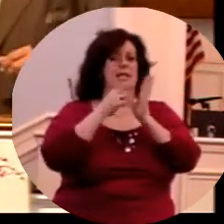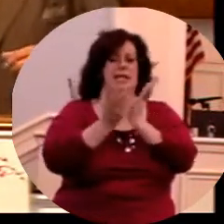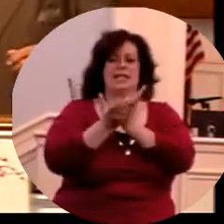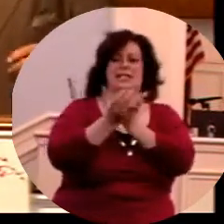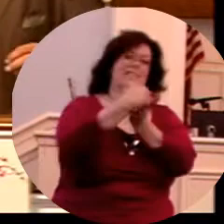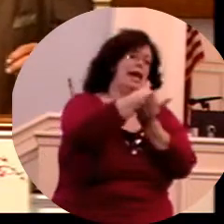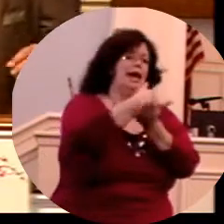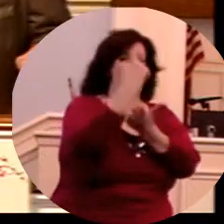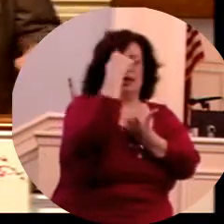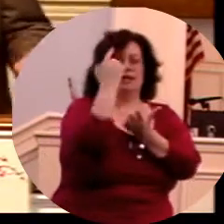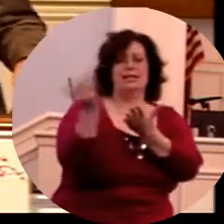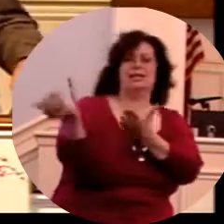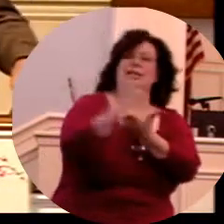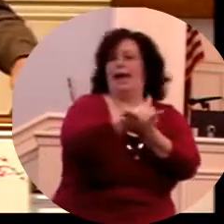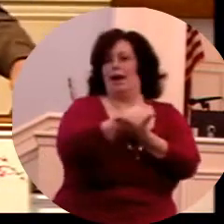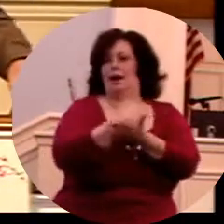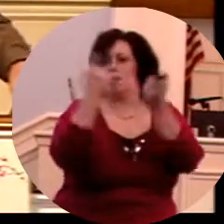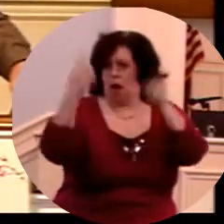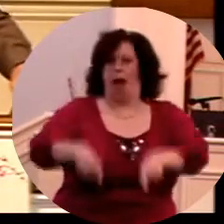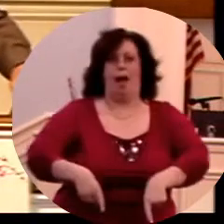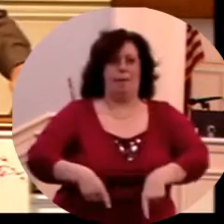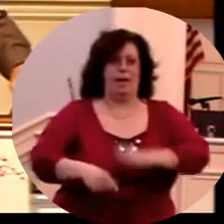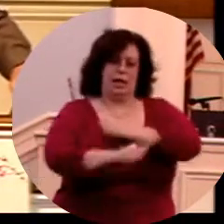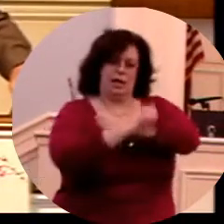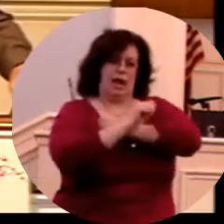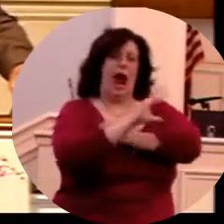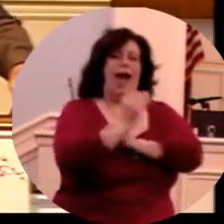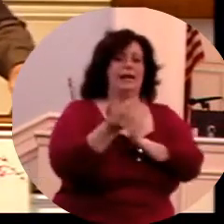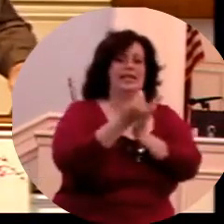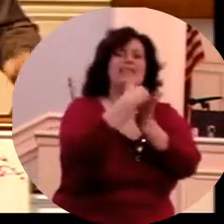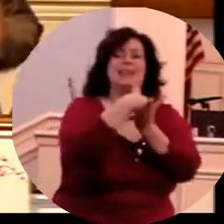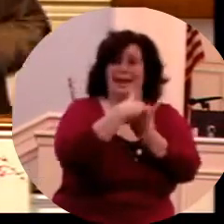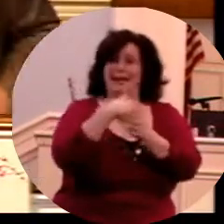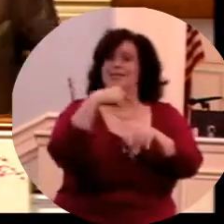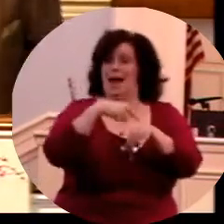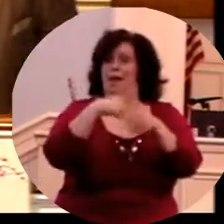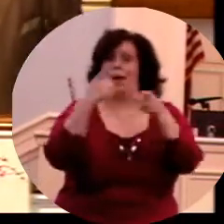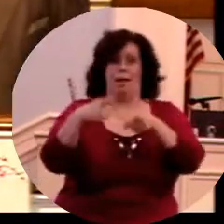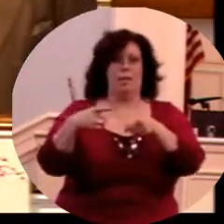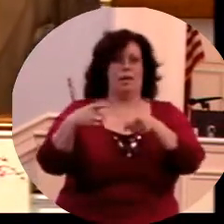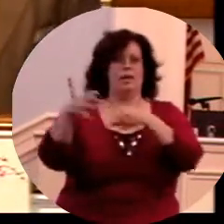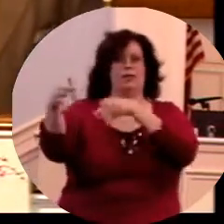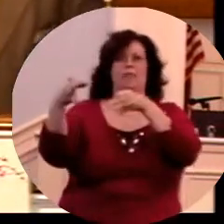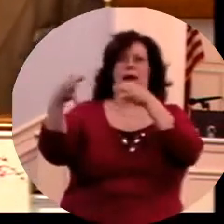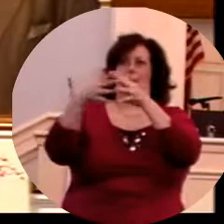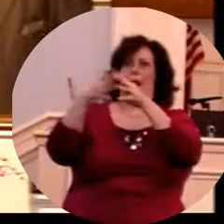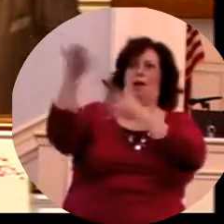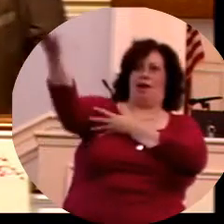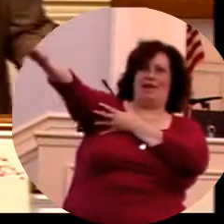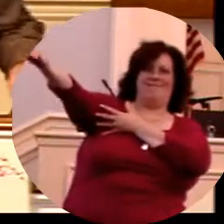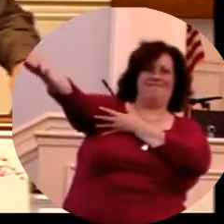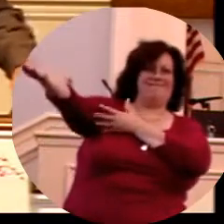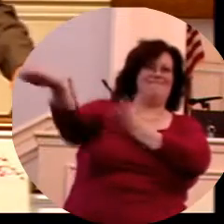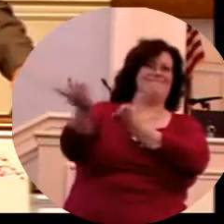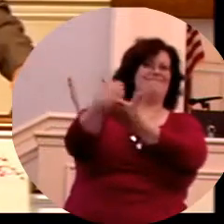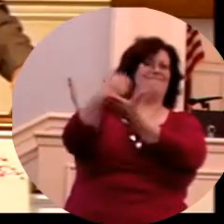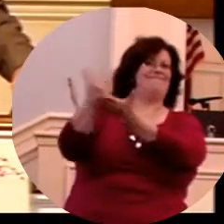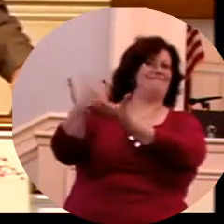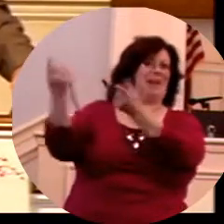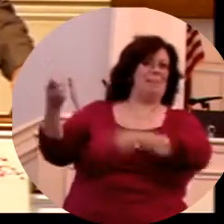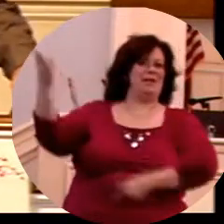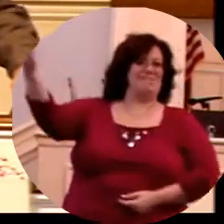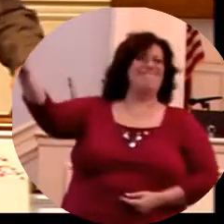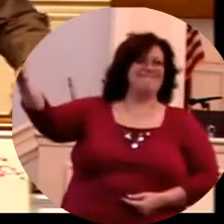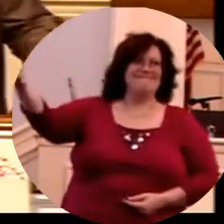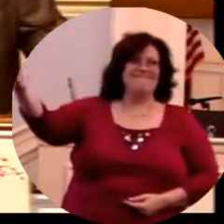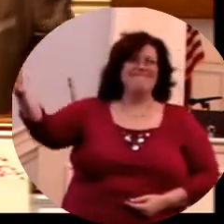means total insanity. Doesn't that describe our day? Perilous times shall come, for men shall be lovers of their own